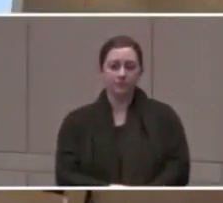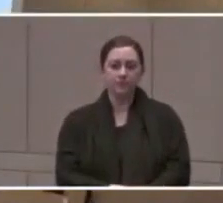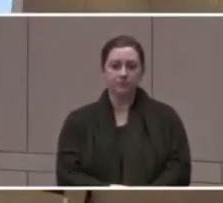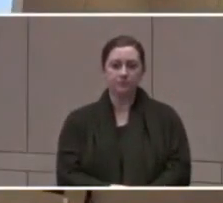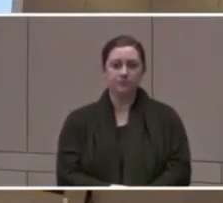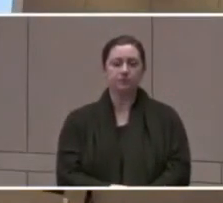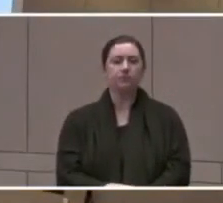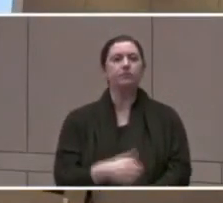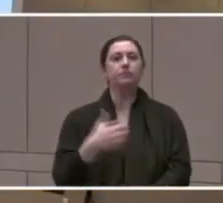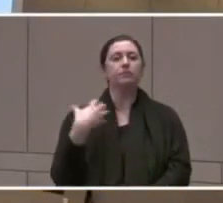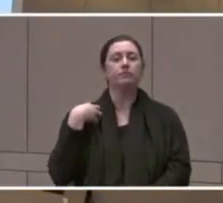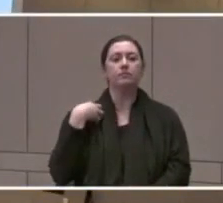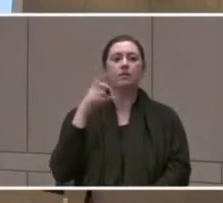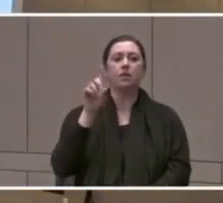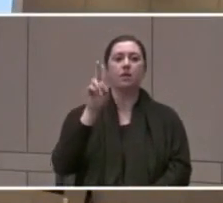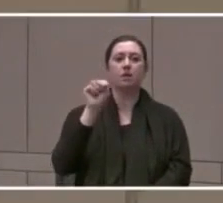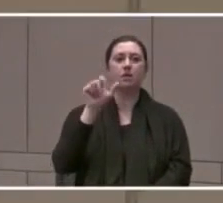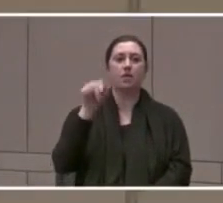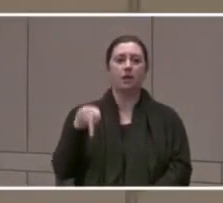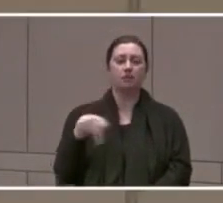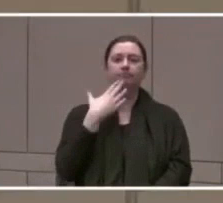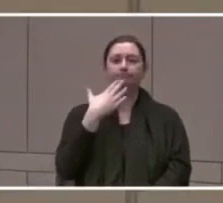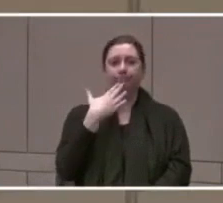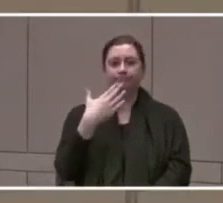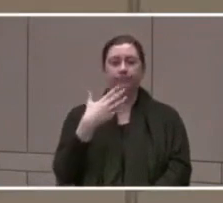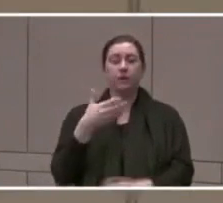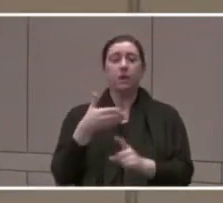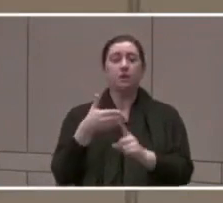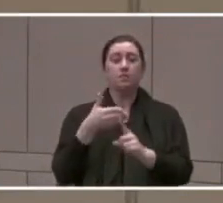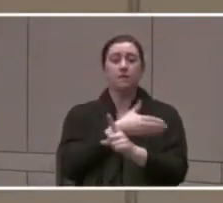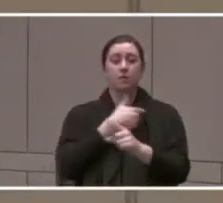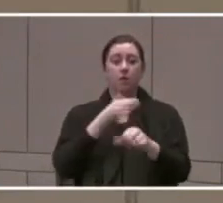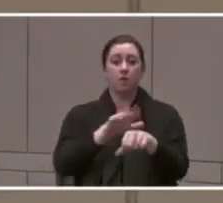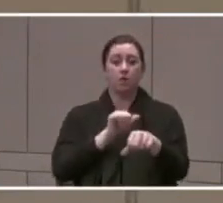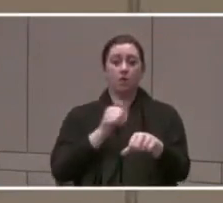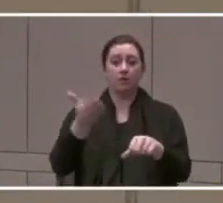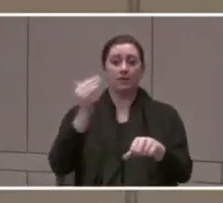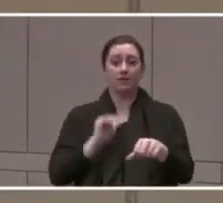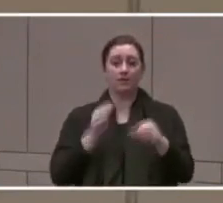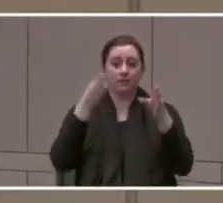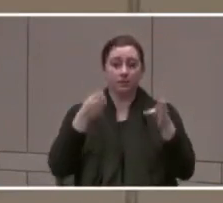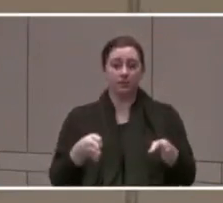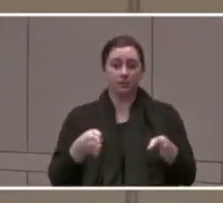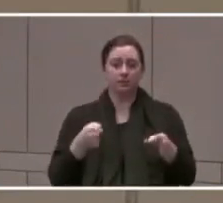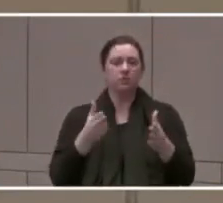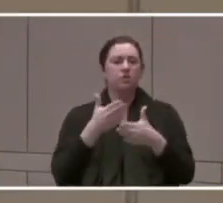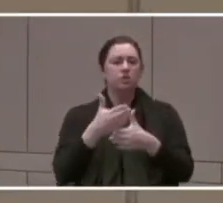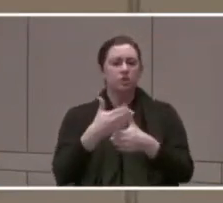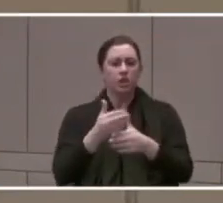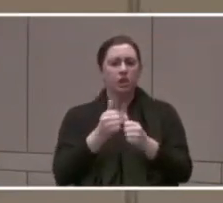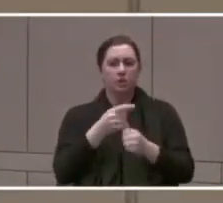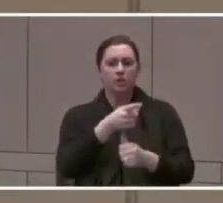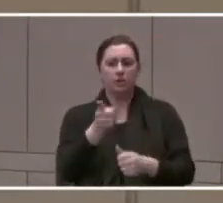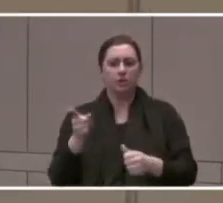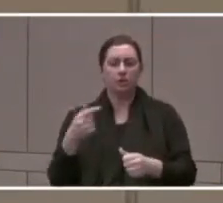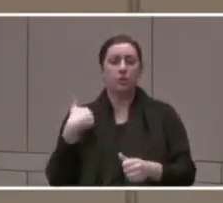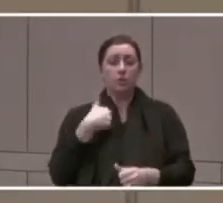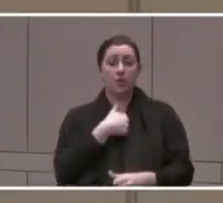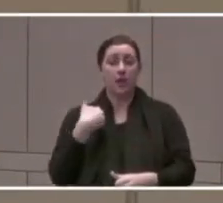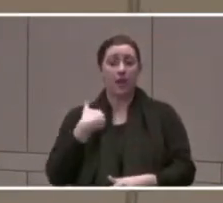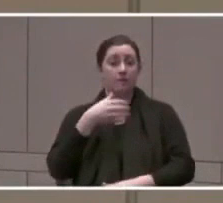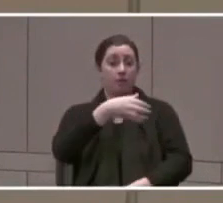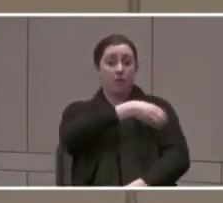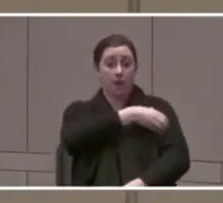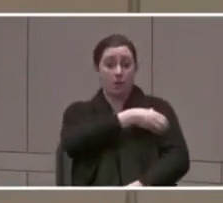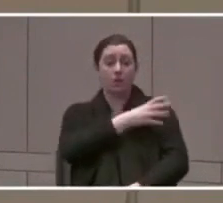Thank you. Before I move to the next speaker, let me just share with you that we have the power and the